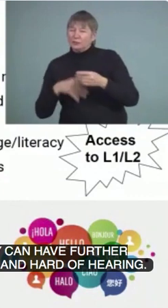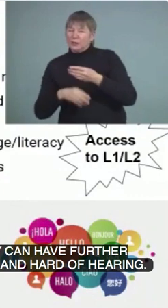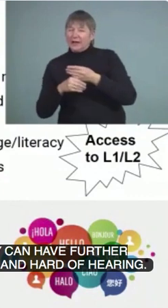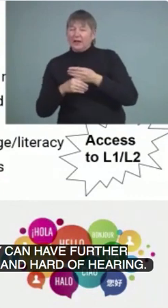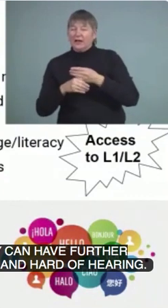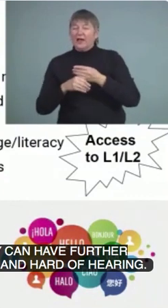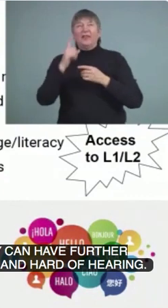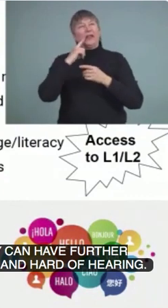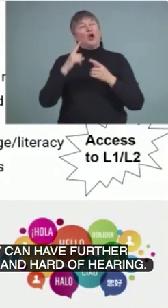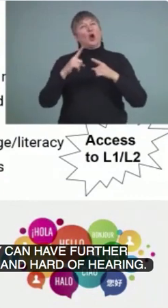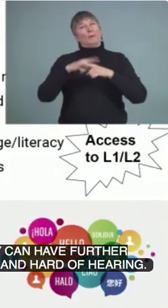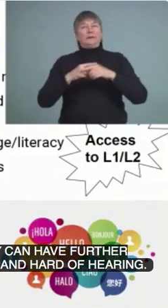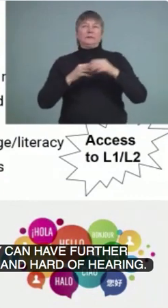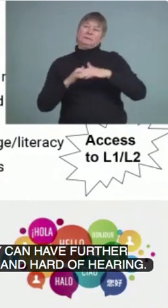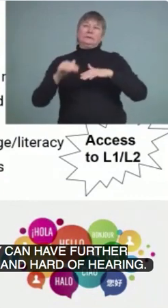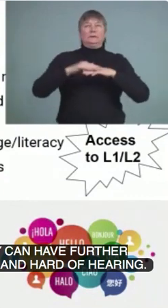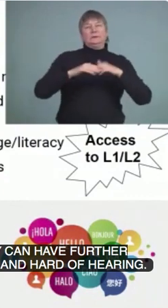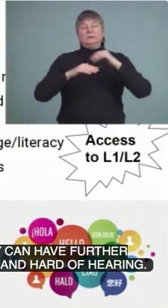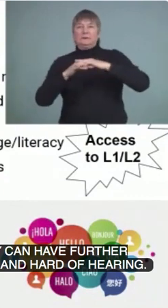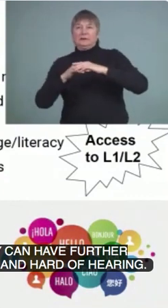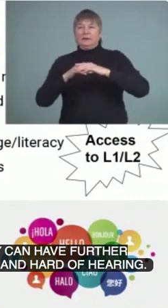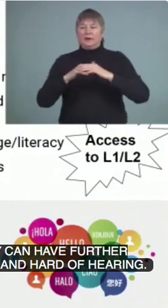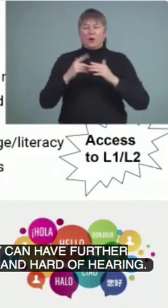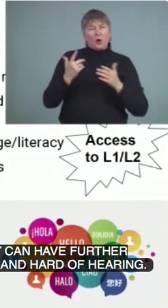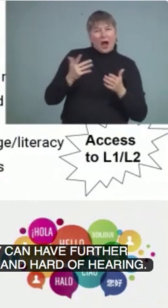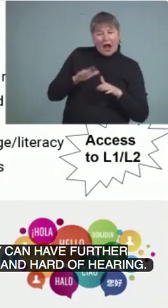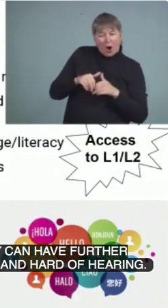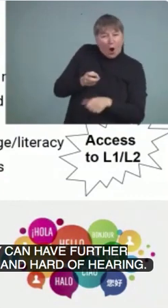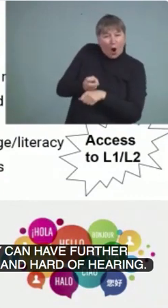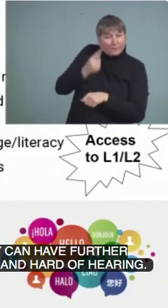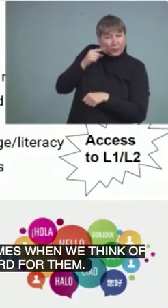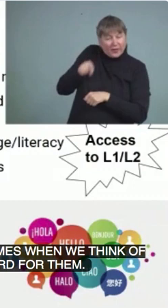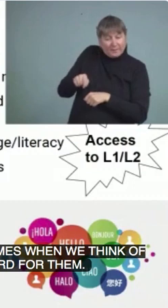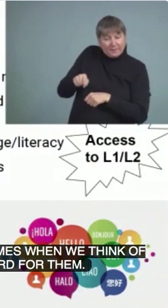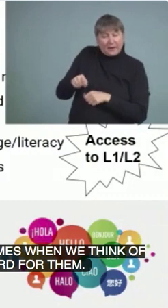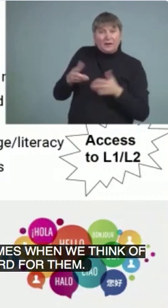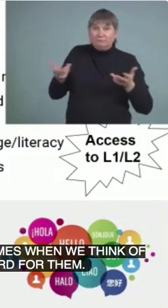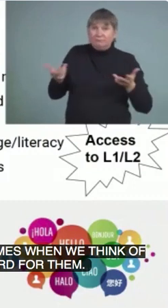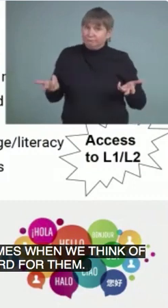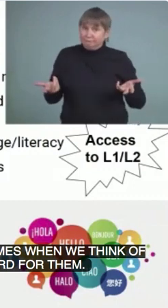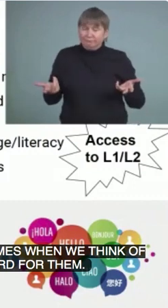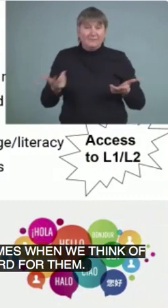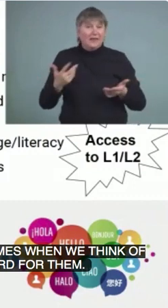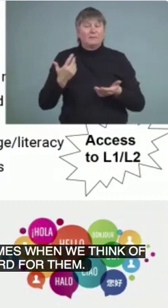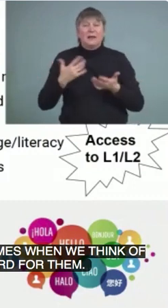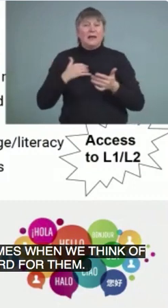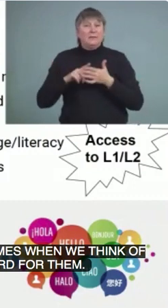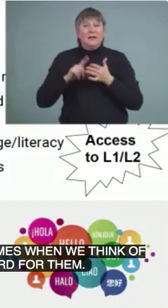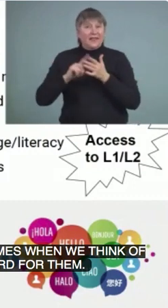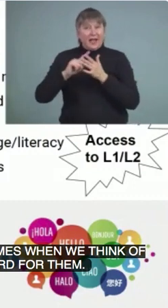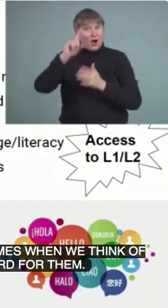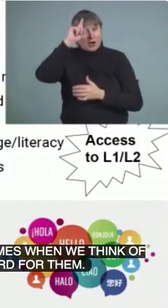complexities, we think, okay, what's making it hard for them? Their complexity could also be things like intellectual giftedness.